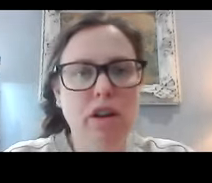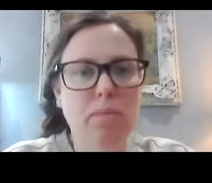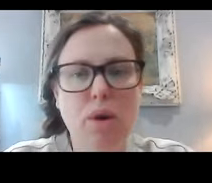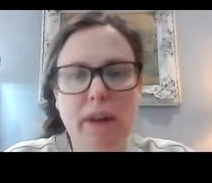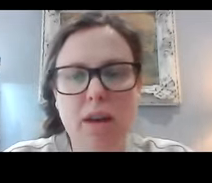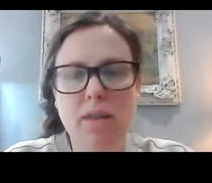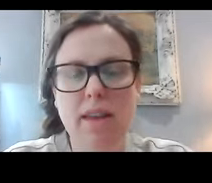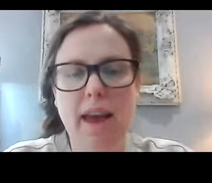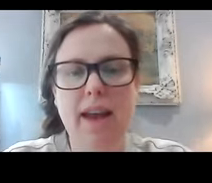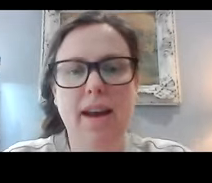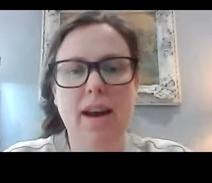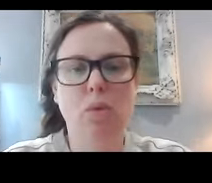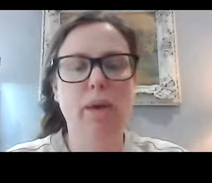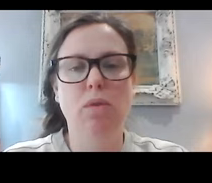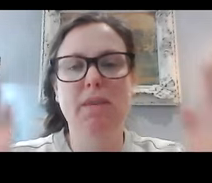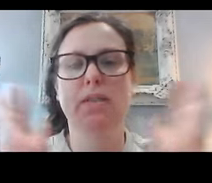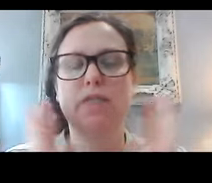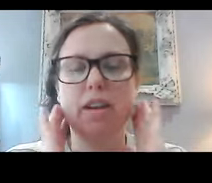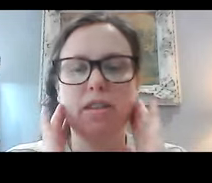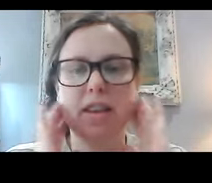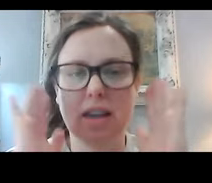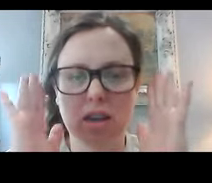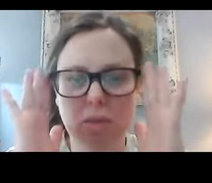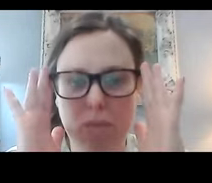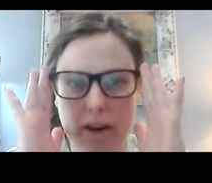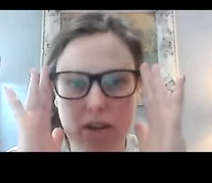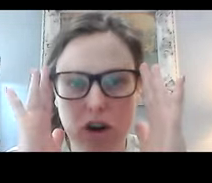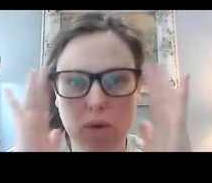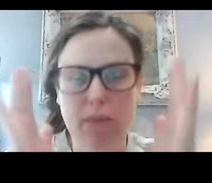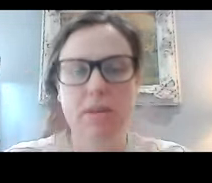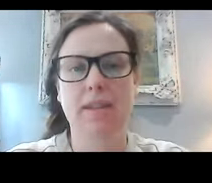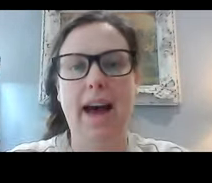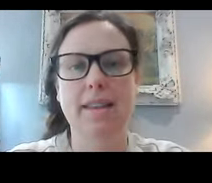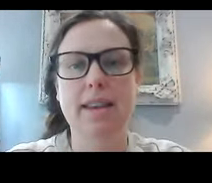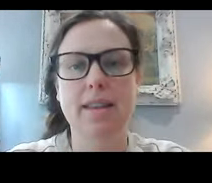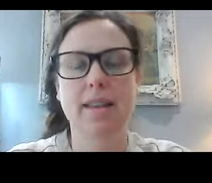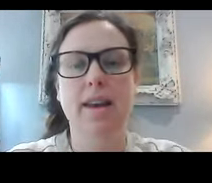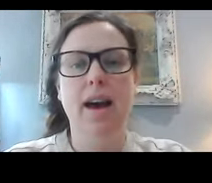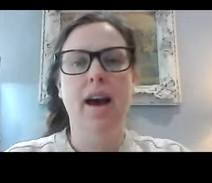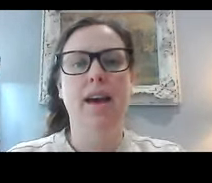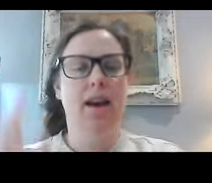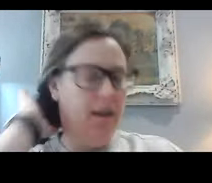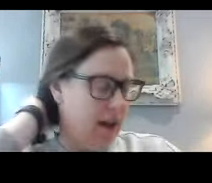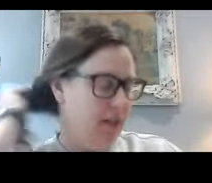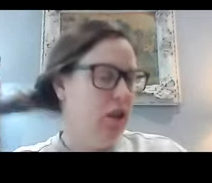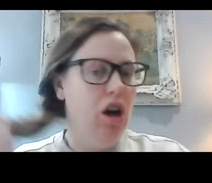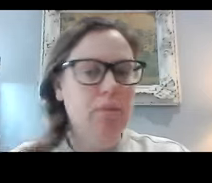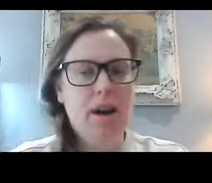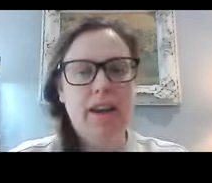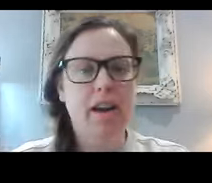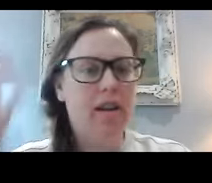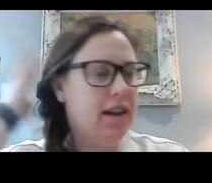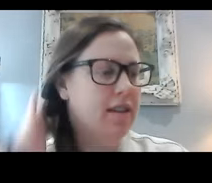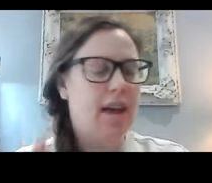she, her pronouns, and I'm a white woman, fair-skinned, I'm wearing dark-rimmed glasses. I have